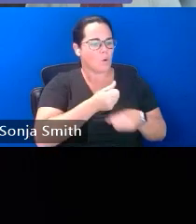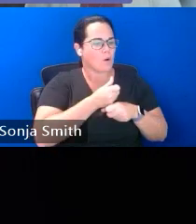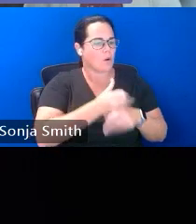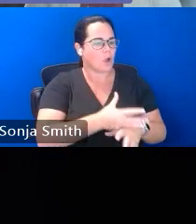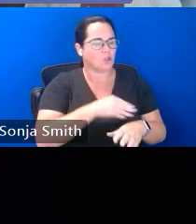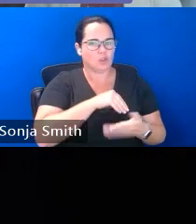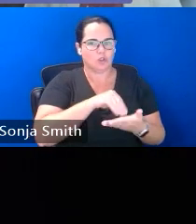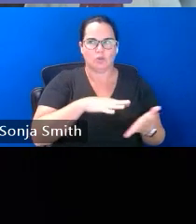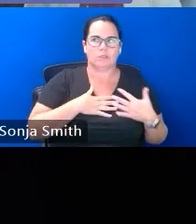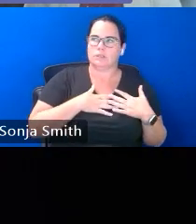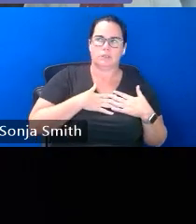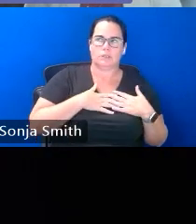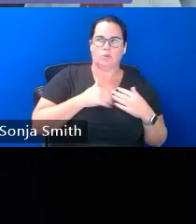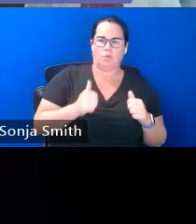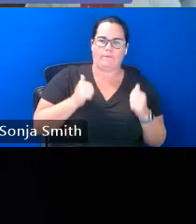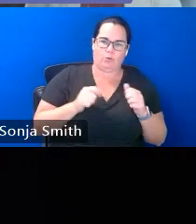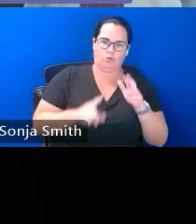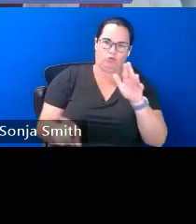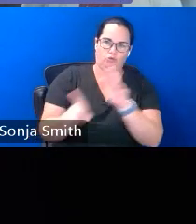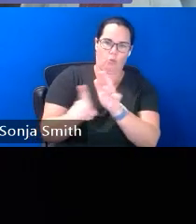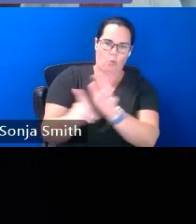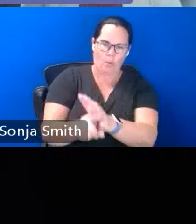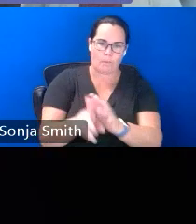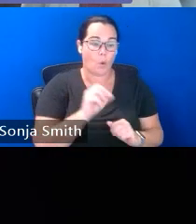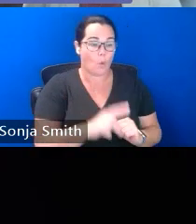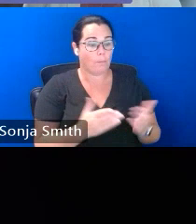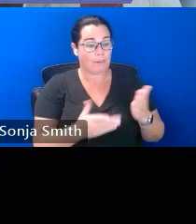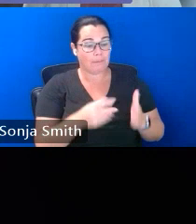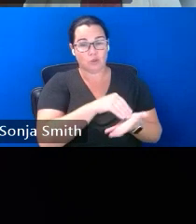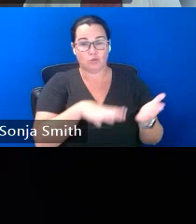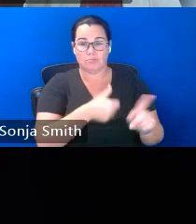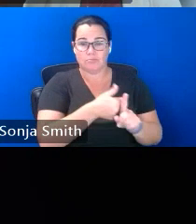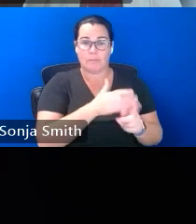being in school or that's going to put a student in an unsafe situation